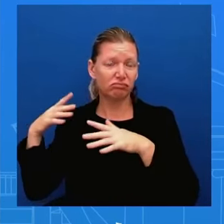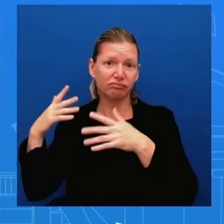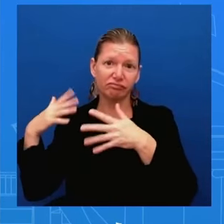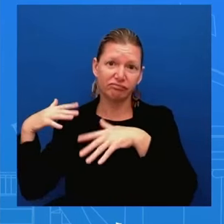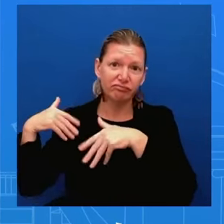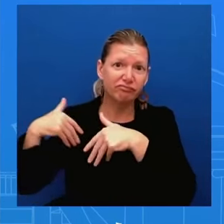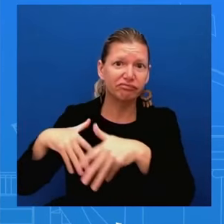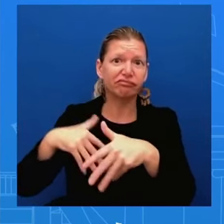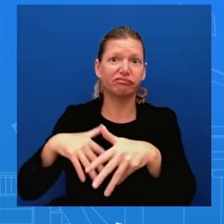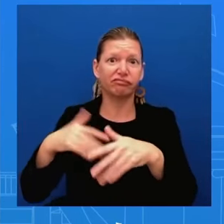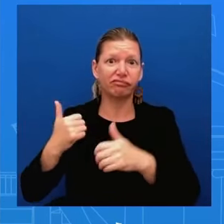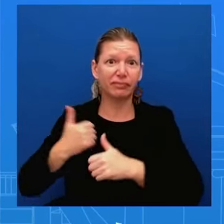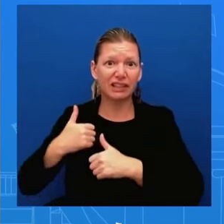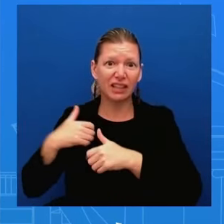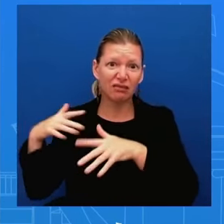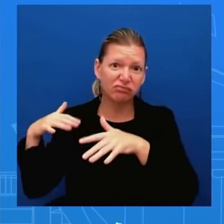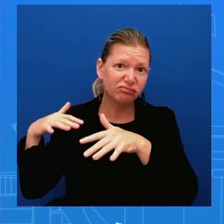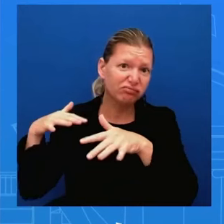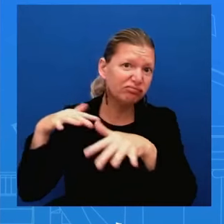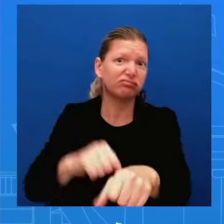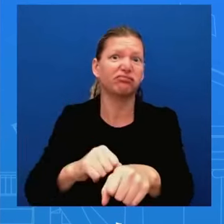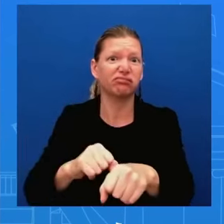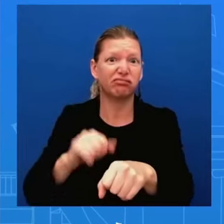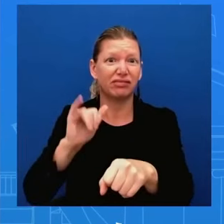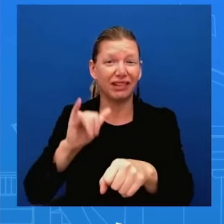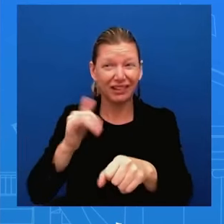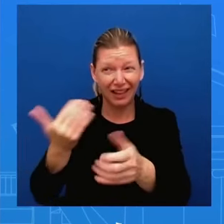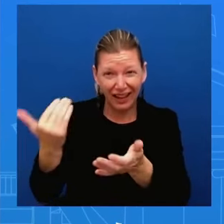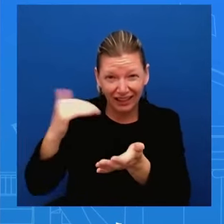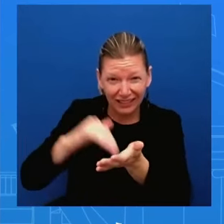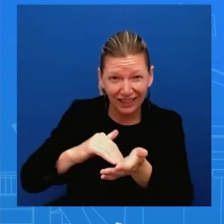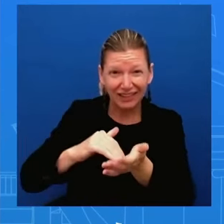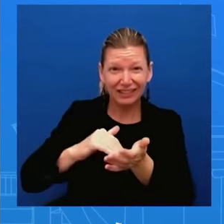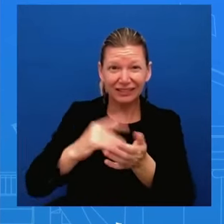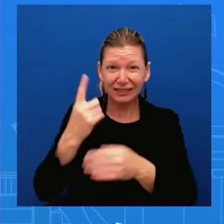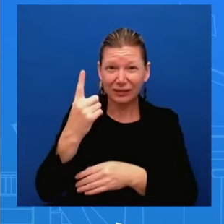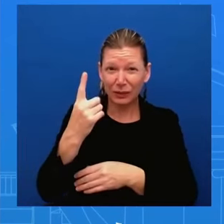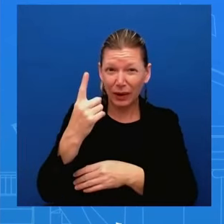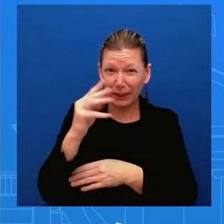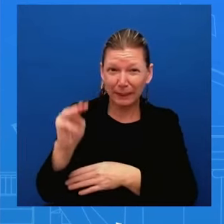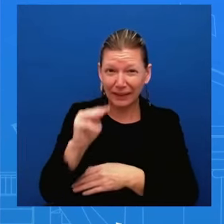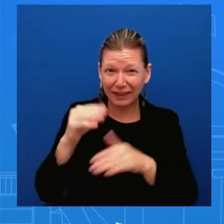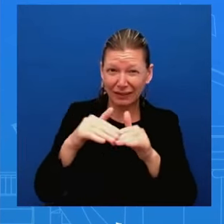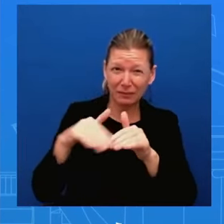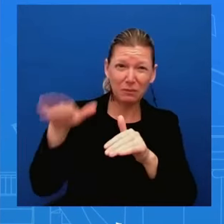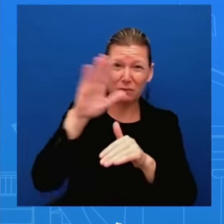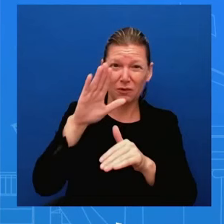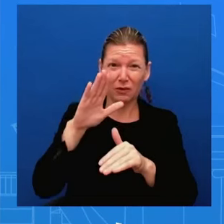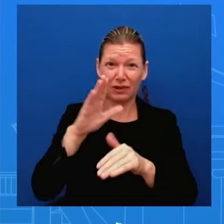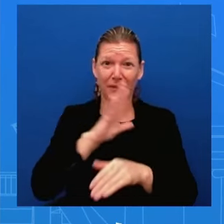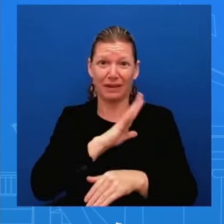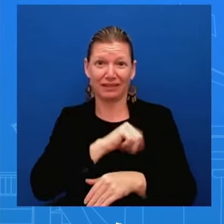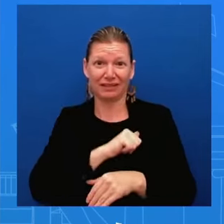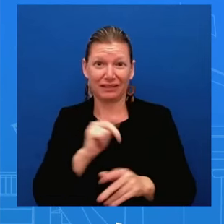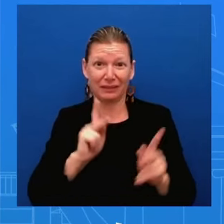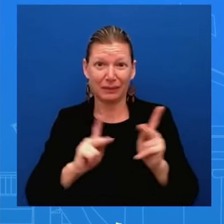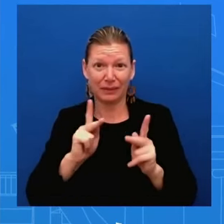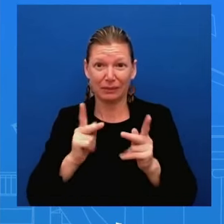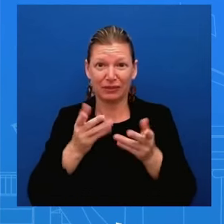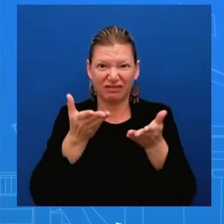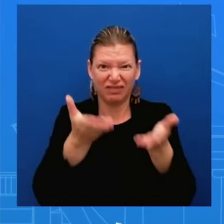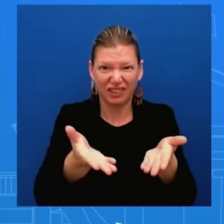palestinians who are seeking uh refuge in rafa and so we've been very clear taking they're taking shelter there that remains